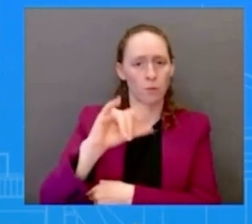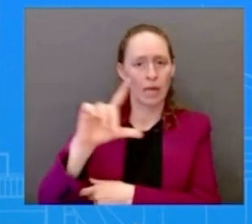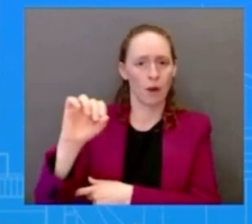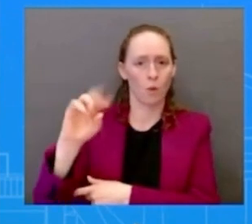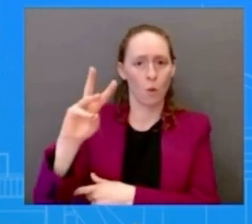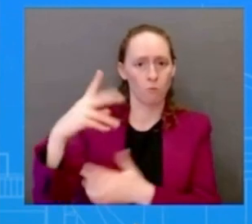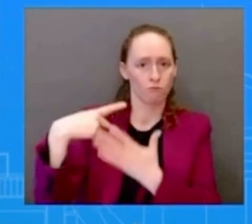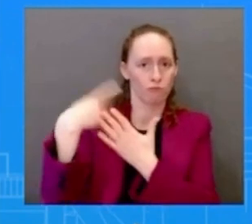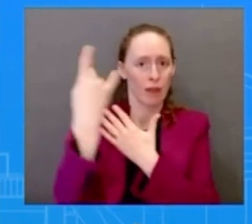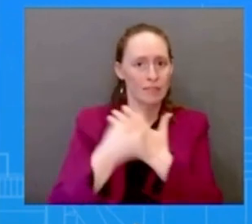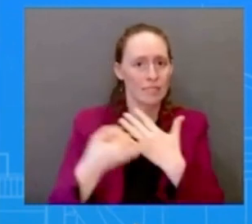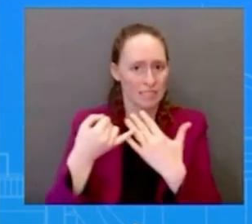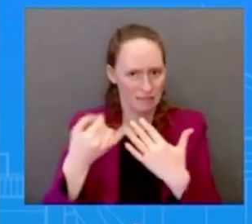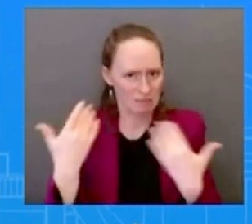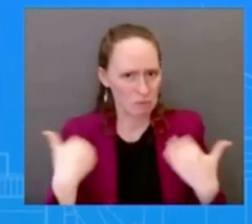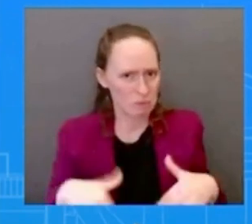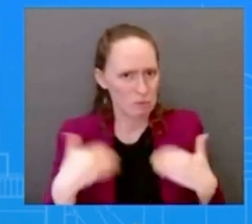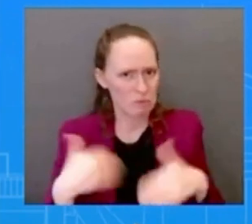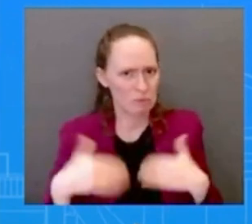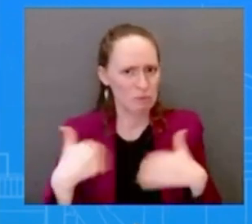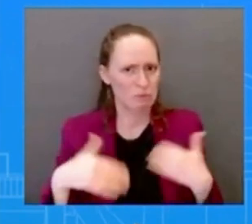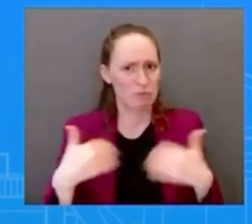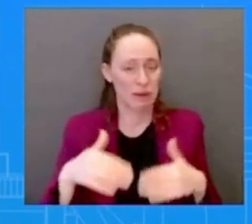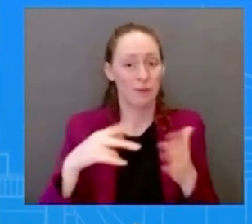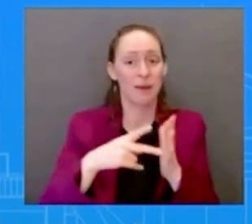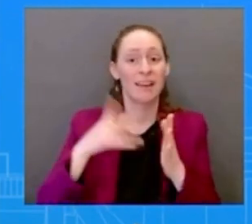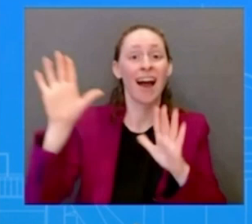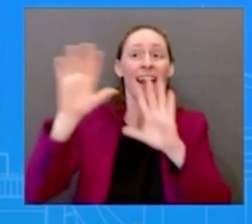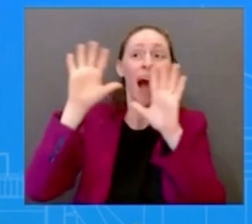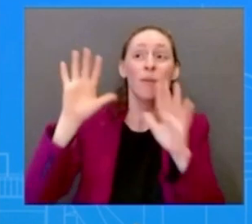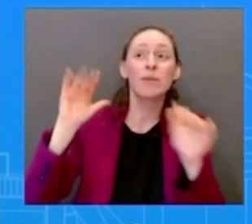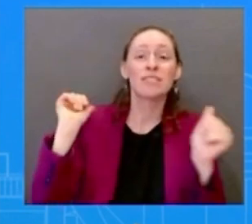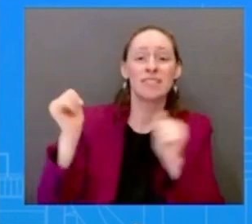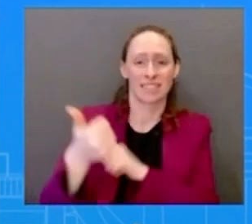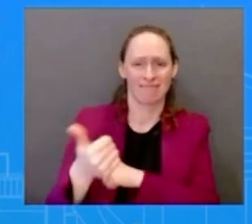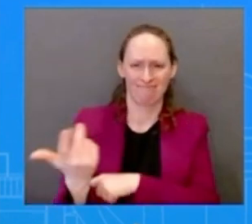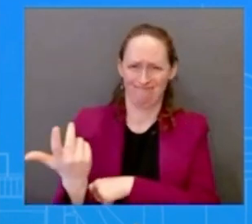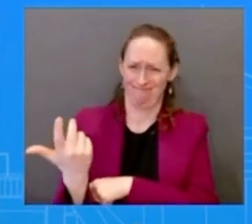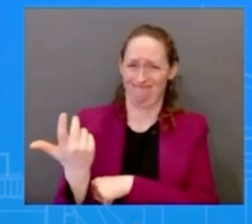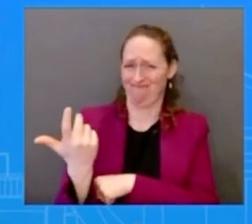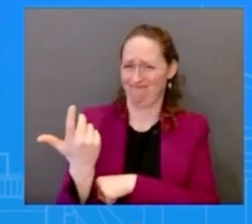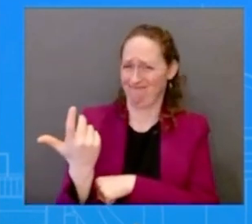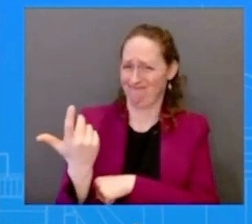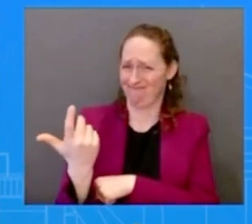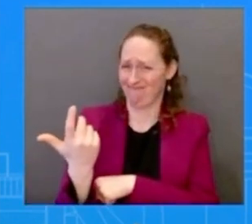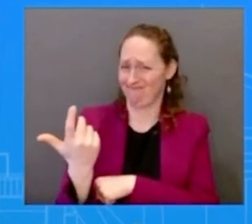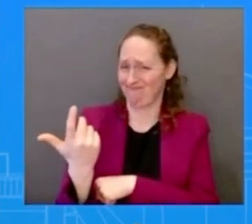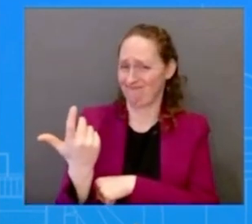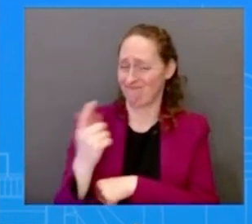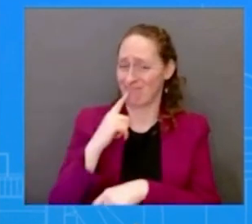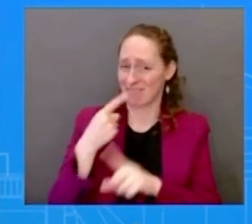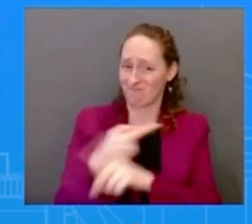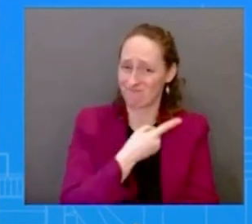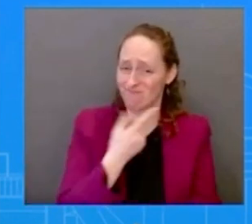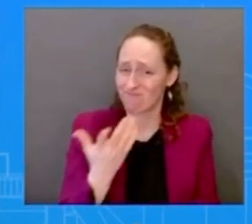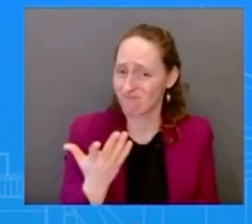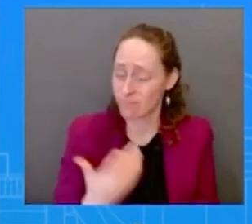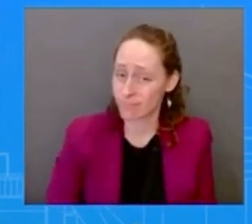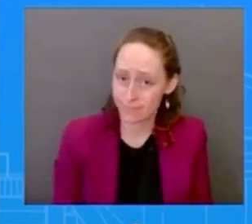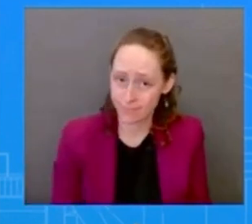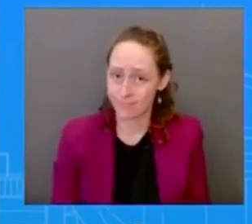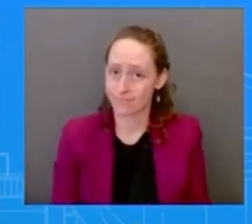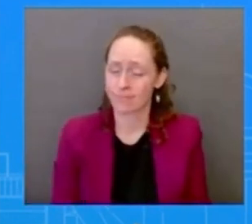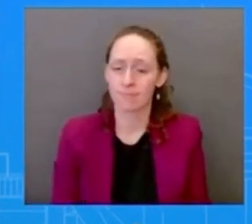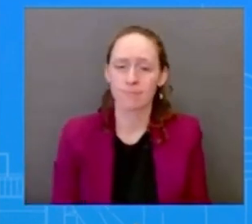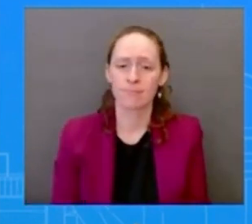this so a couple of things there um look the president uh you know when it comes to you're talking about the